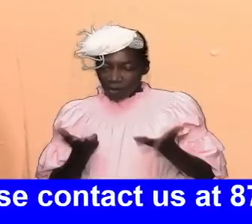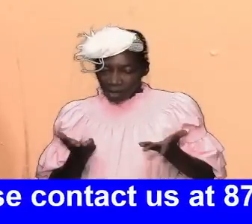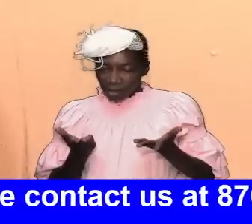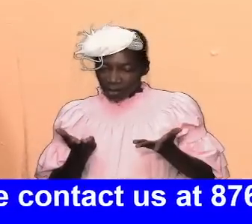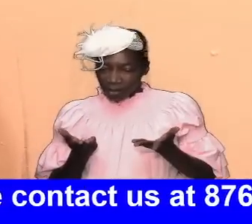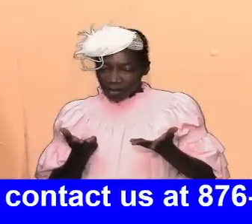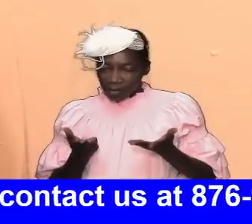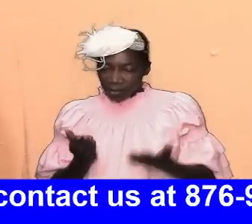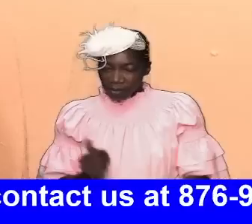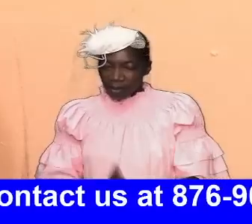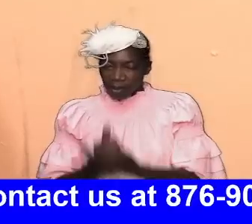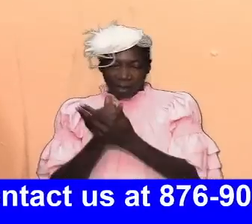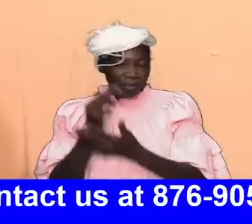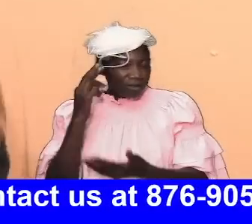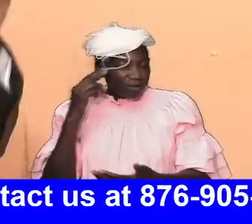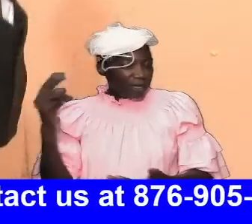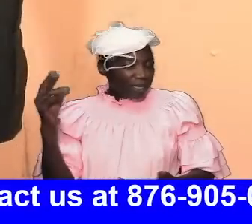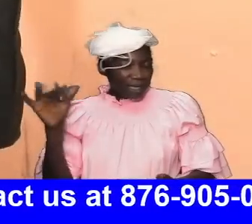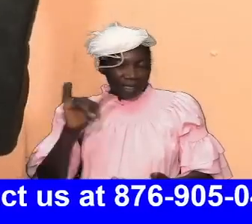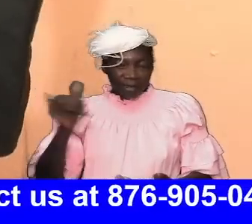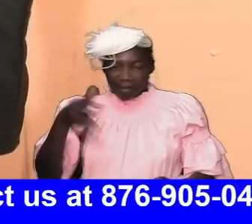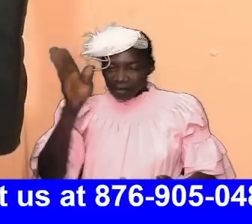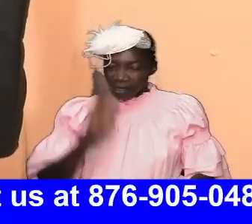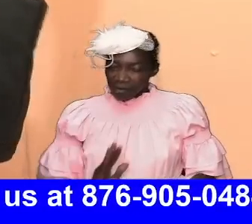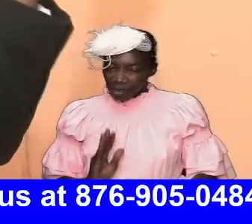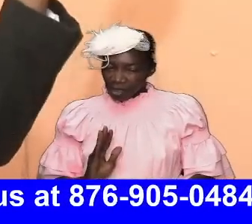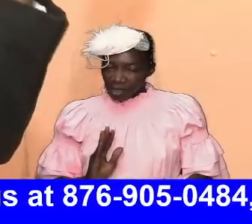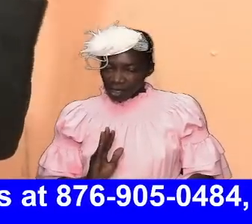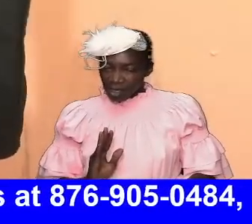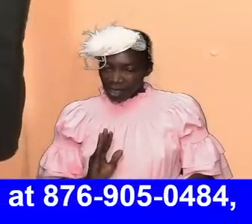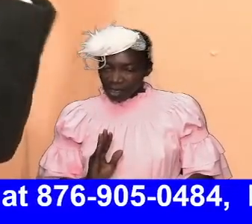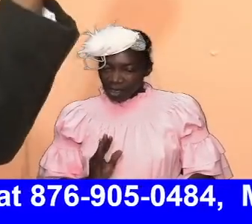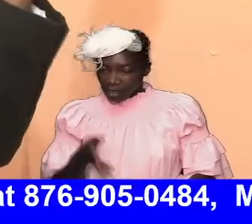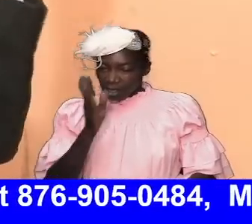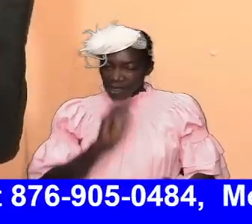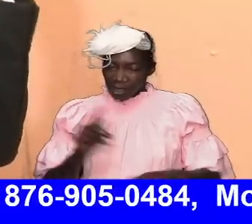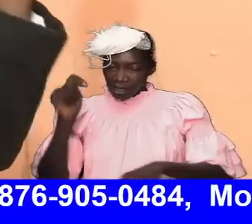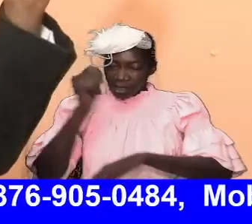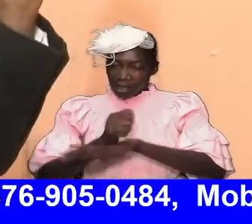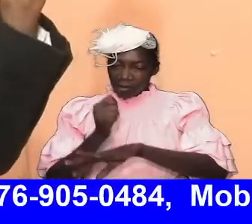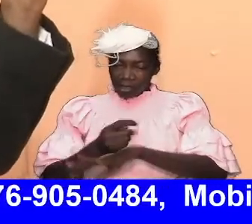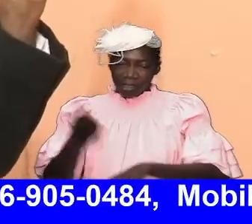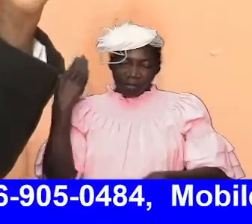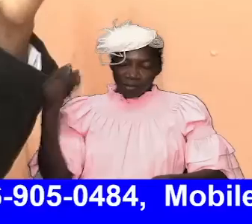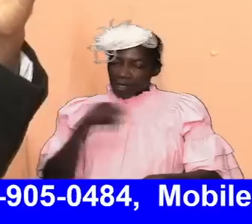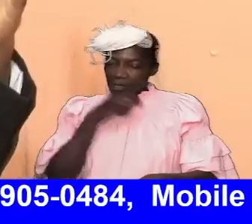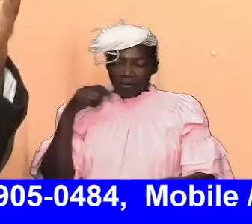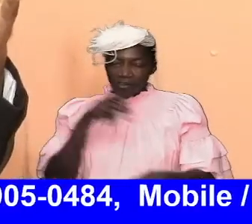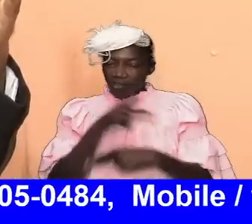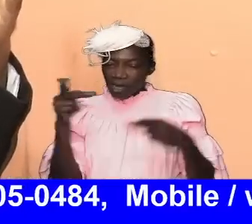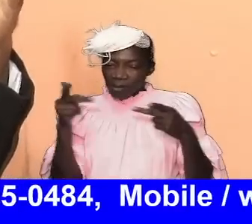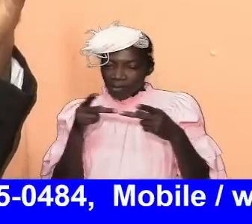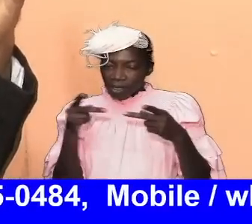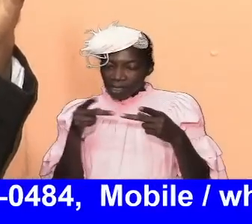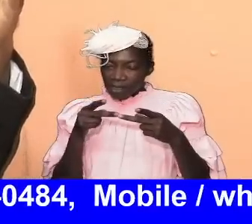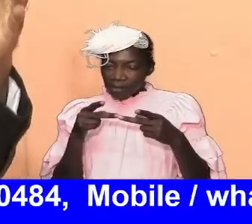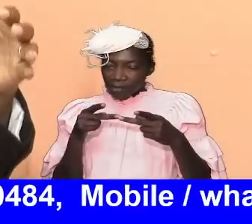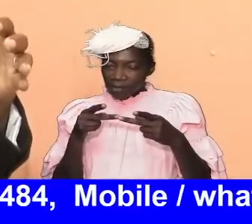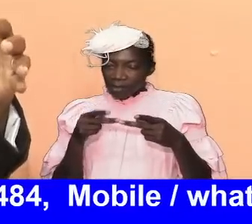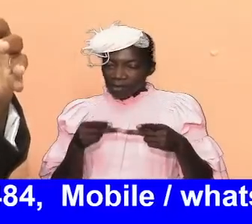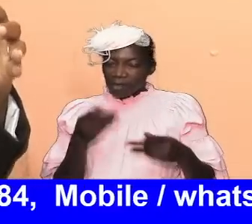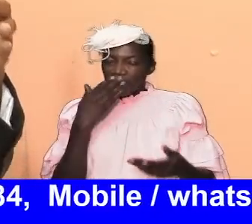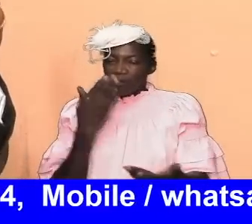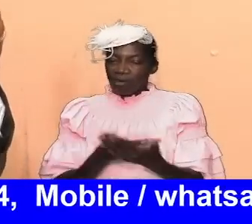us to recognize that you are the same god who was the god of the tabernacle back there in the wilderness and your your